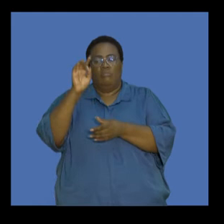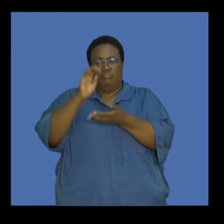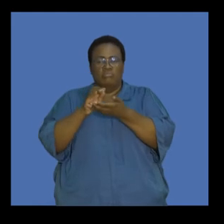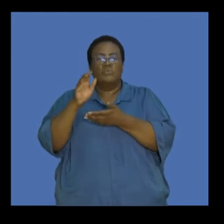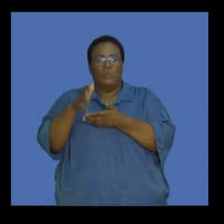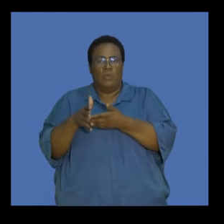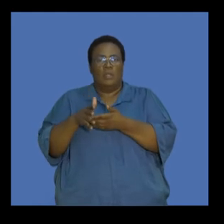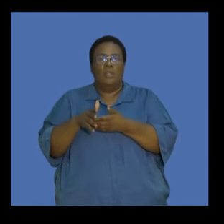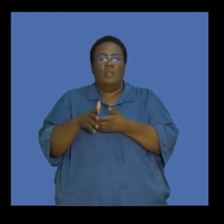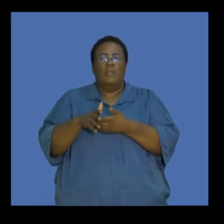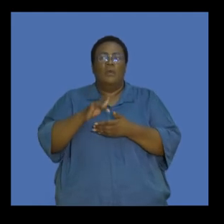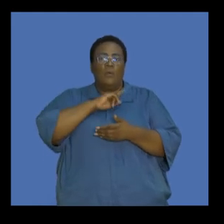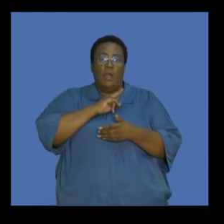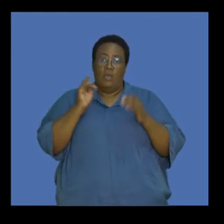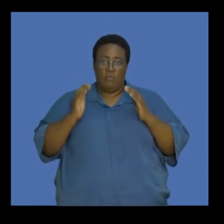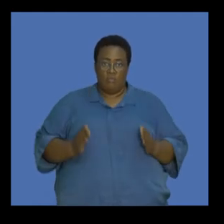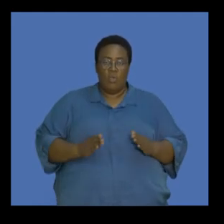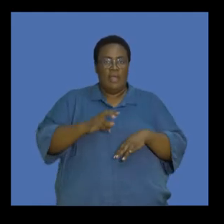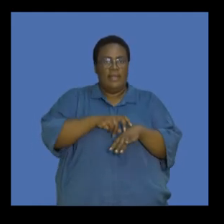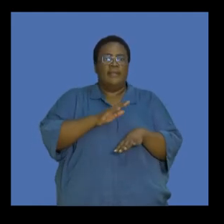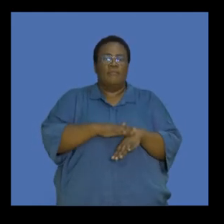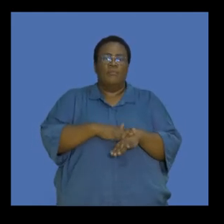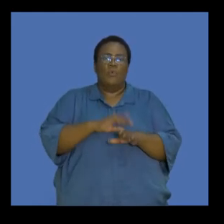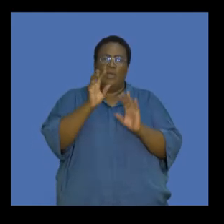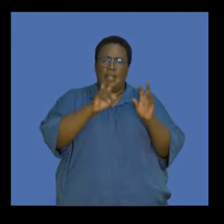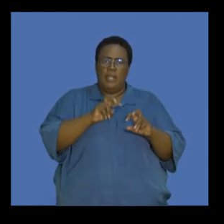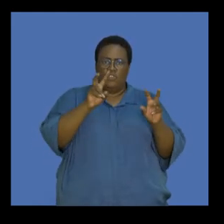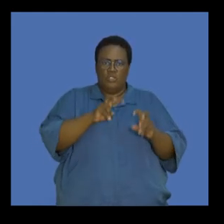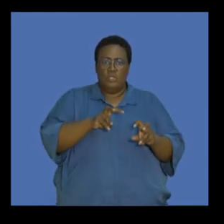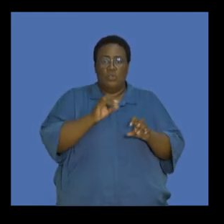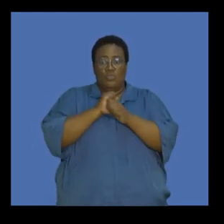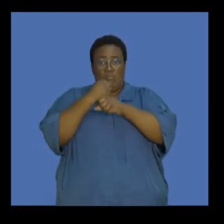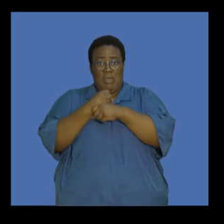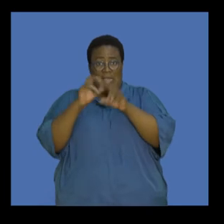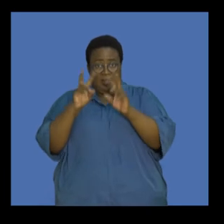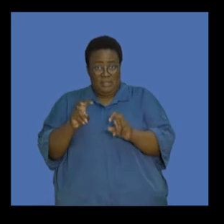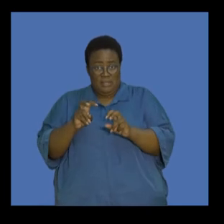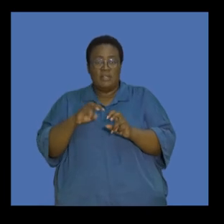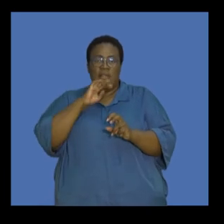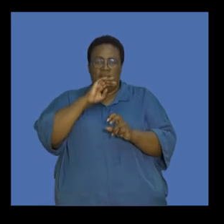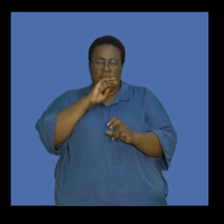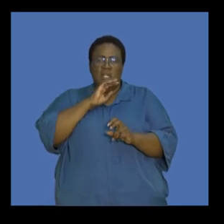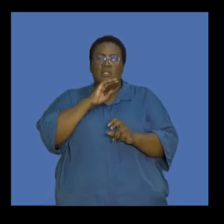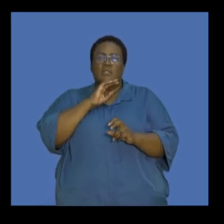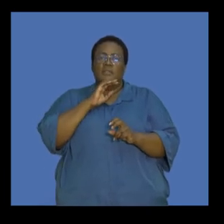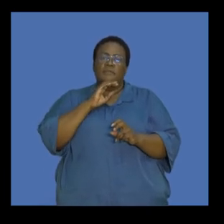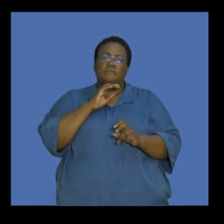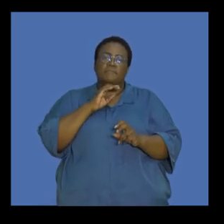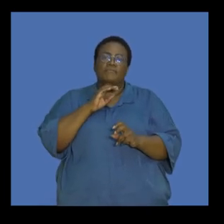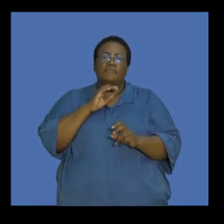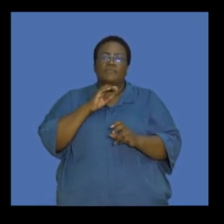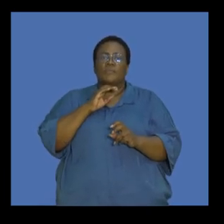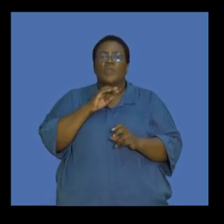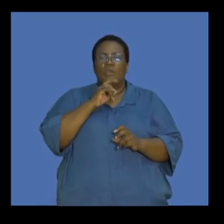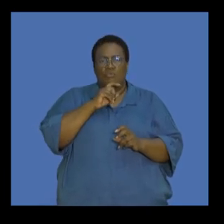be produced because humans require more energy and so we can reduce that by simply turning off the lights. Instead of